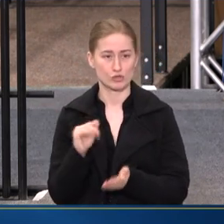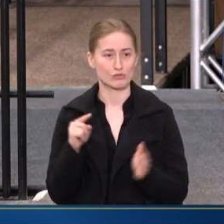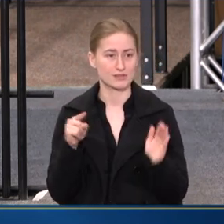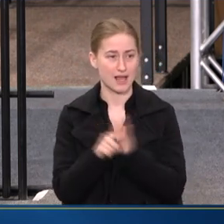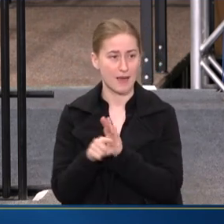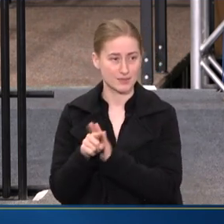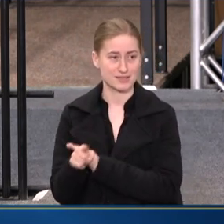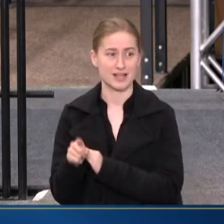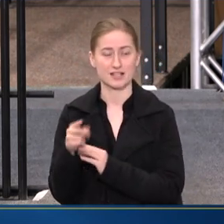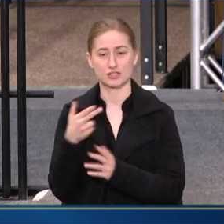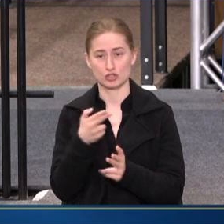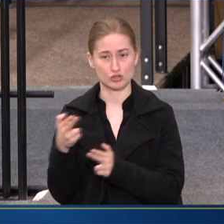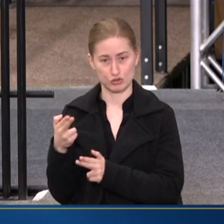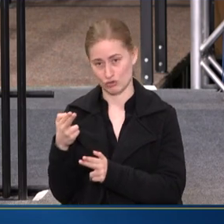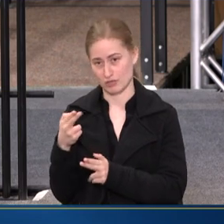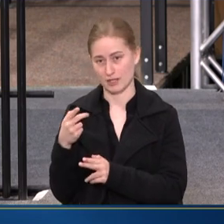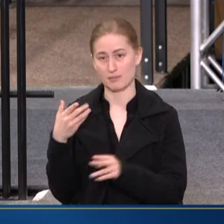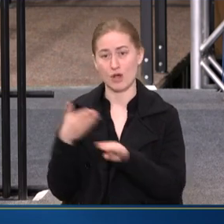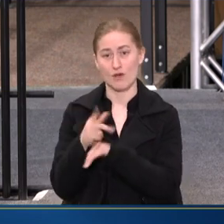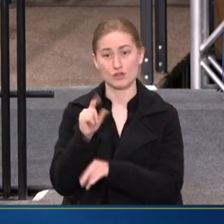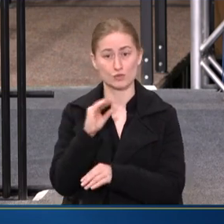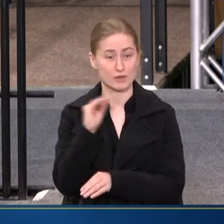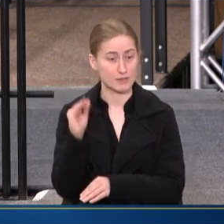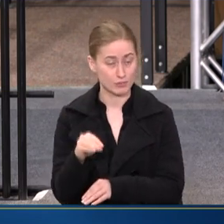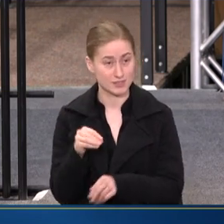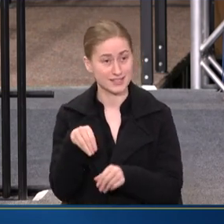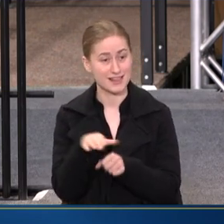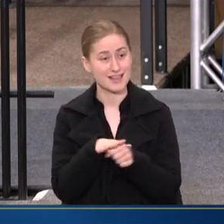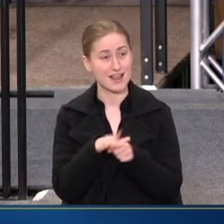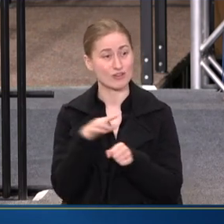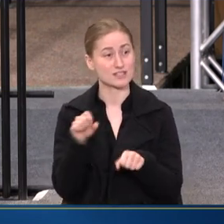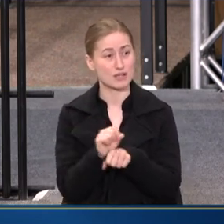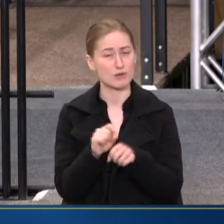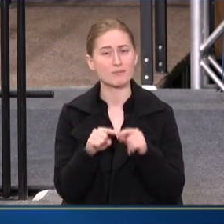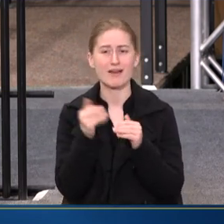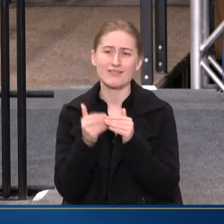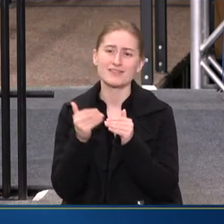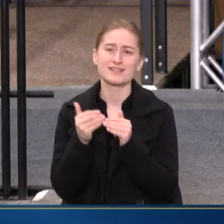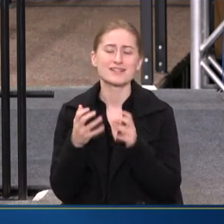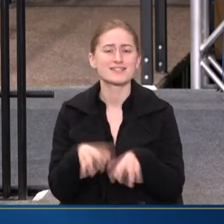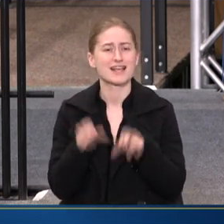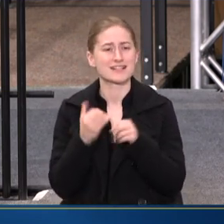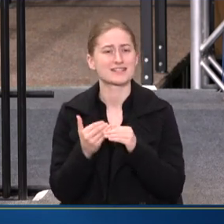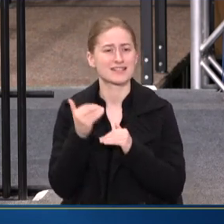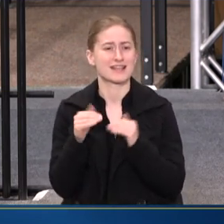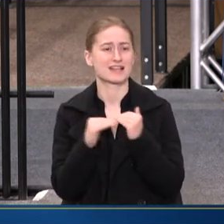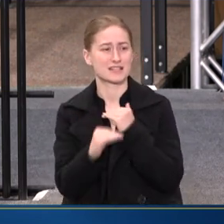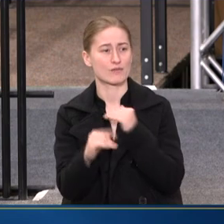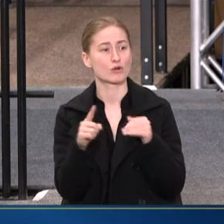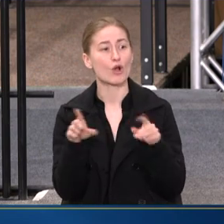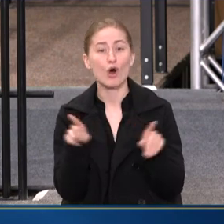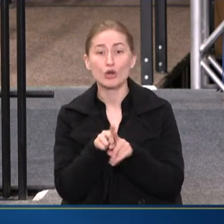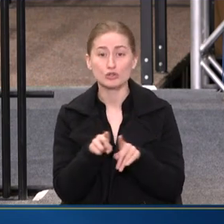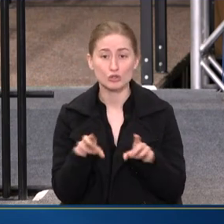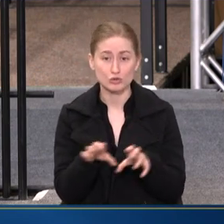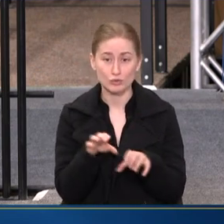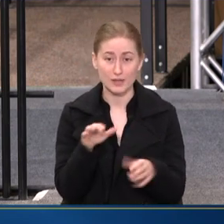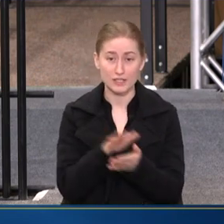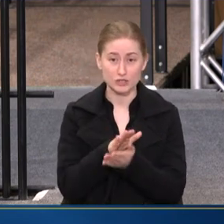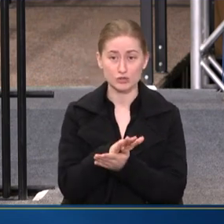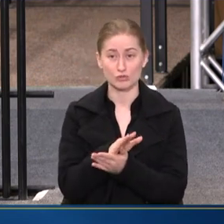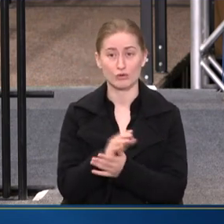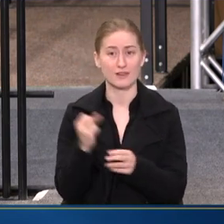SHOOTINGS BY OVER 20% IN THE AREAS THAT THEY WORK. BUT WE'RE TAKING THAT TO THE NEXT LEVEL, TOO. WE'RE DOING THAT ALSO IN SCHOOLS, THAT VIOLENCE